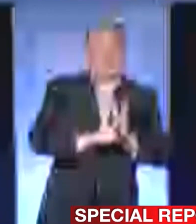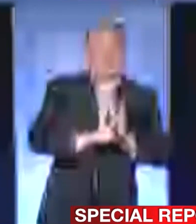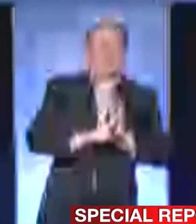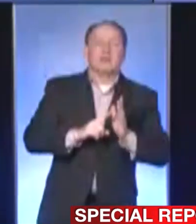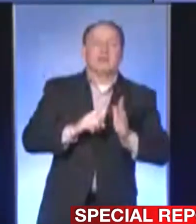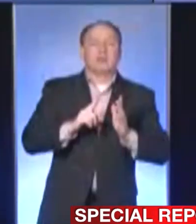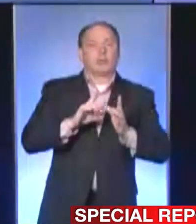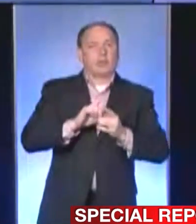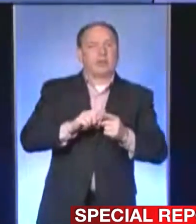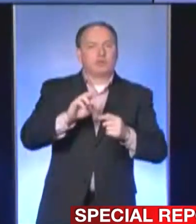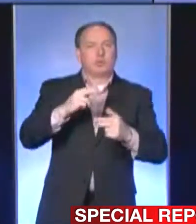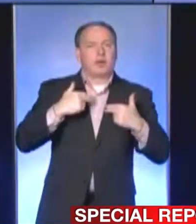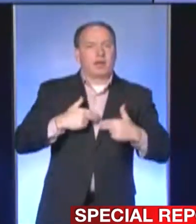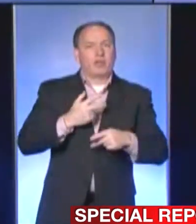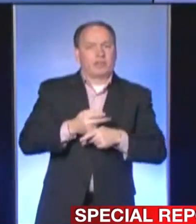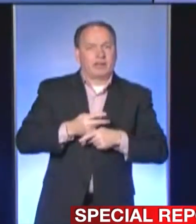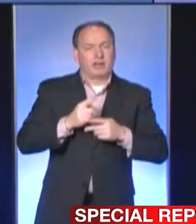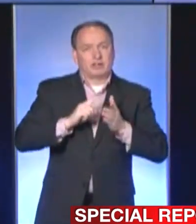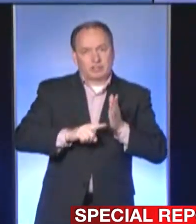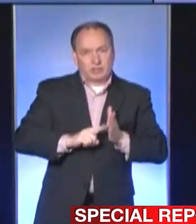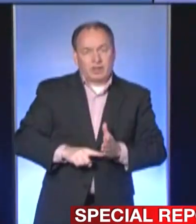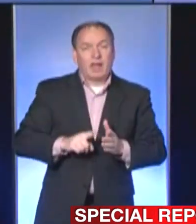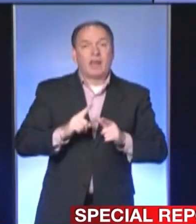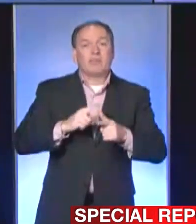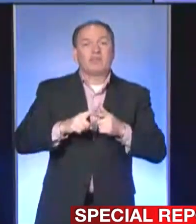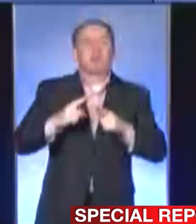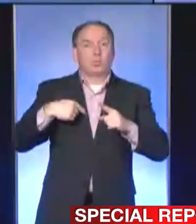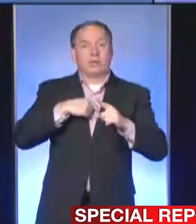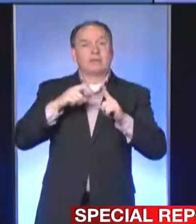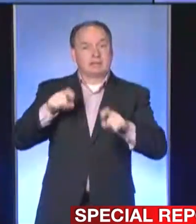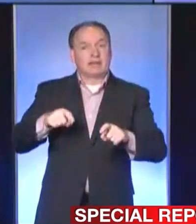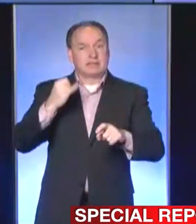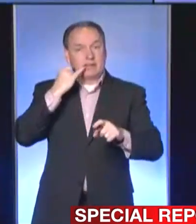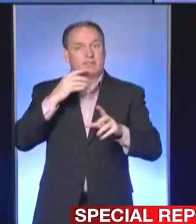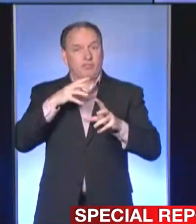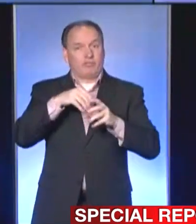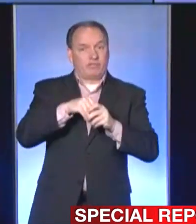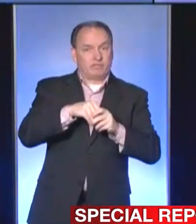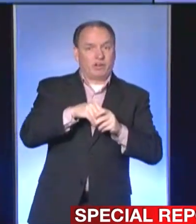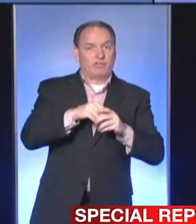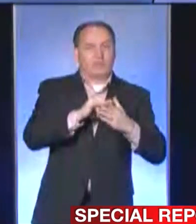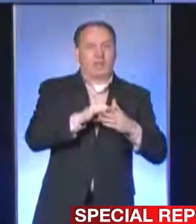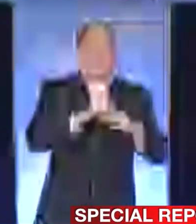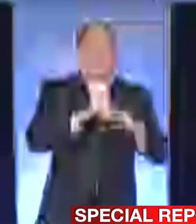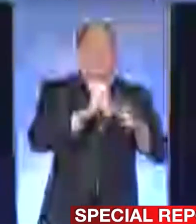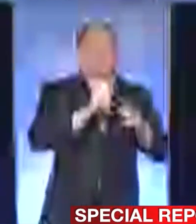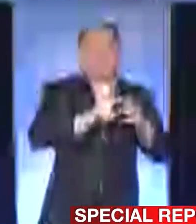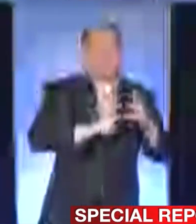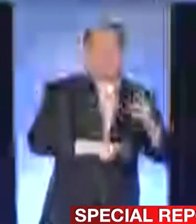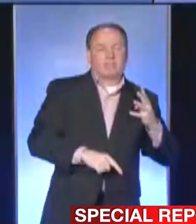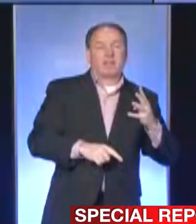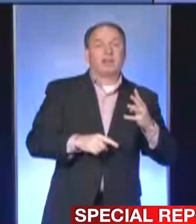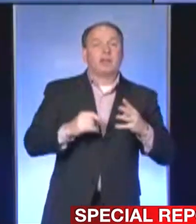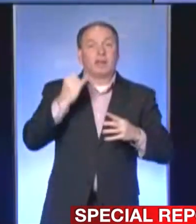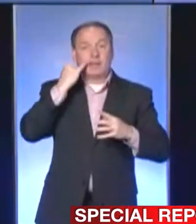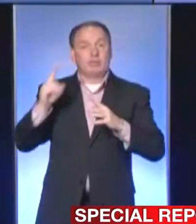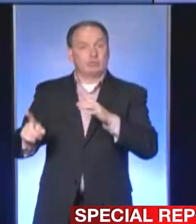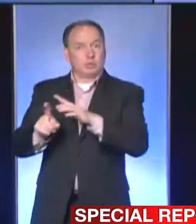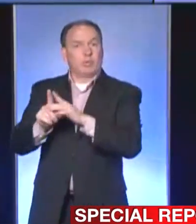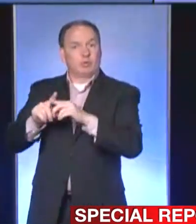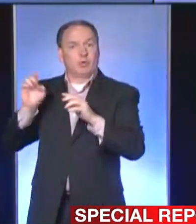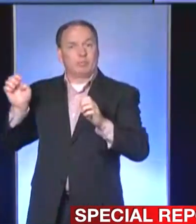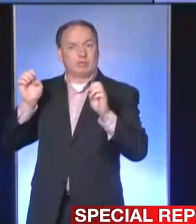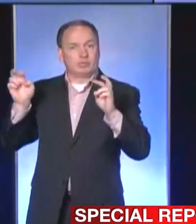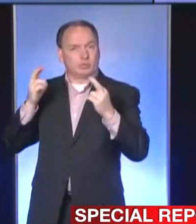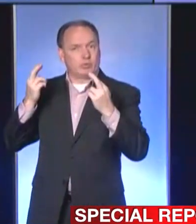health care screening. And then we do testing if you fall into that category. So coming in and requesting it to the emergency department, you may not automatically have a test